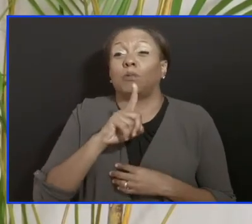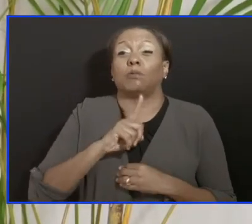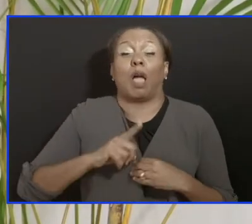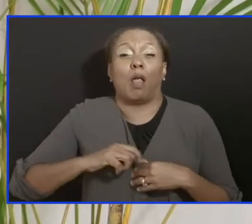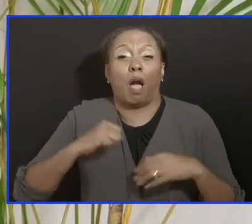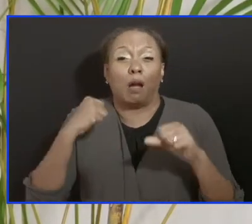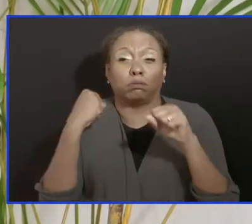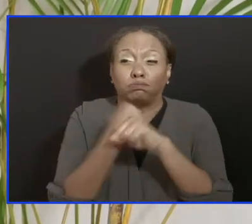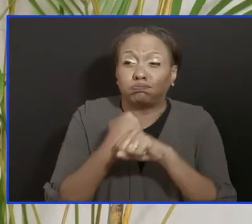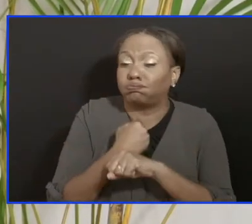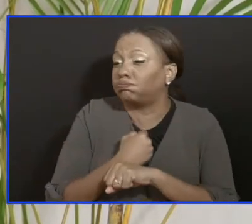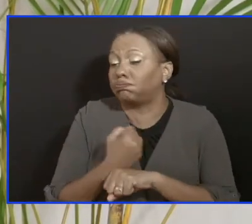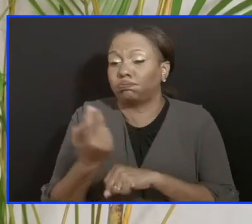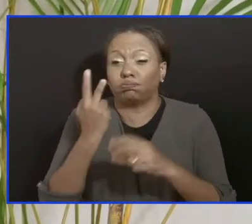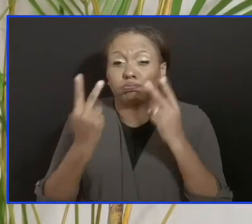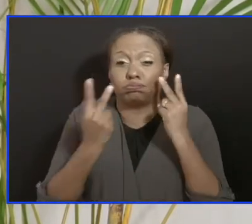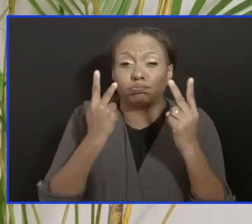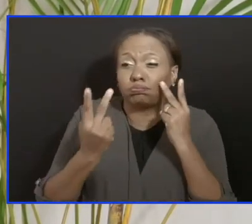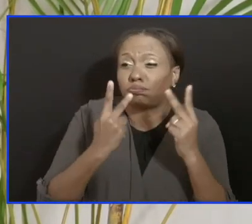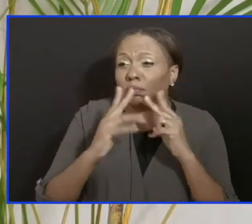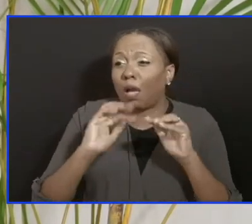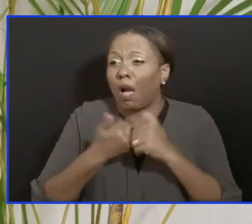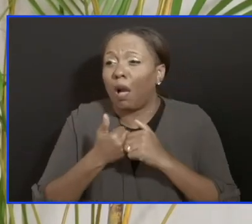battle has to be fought.